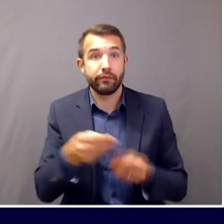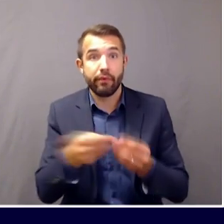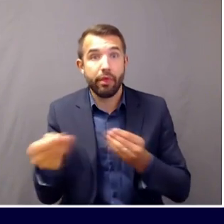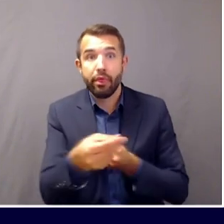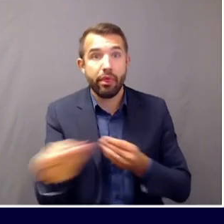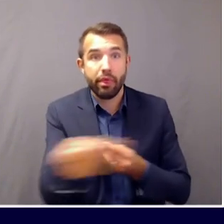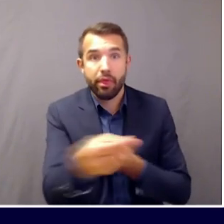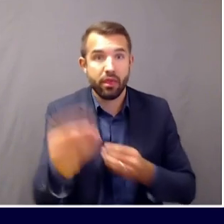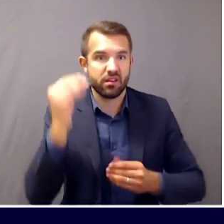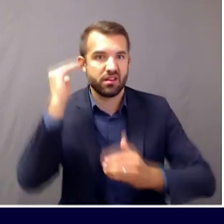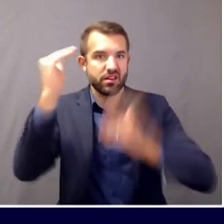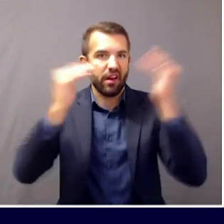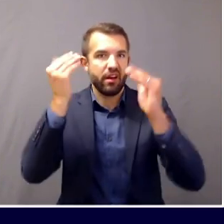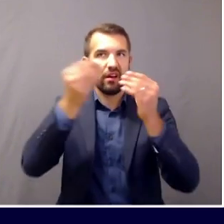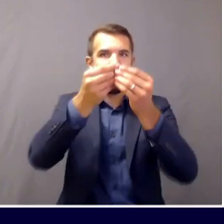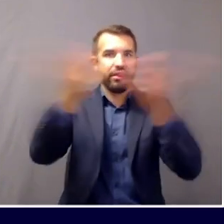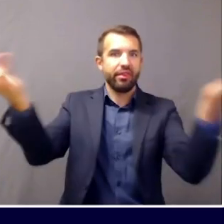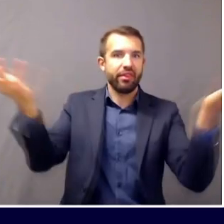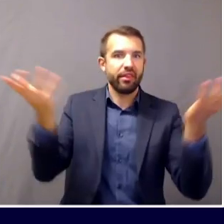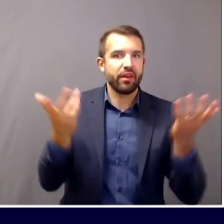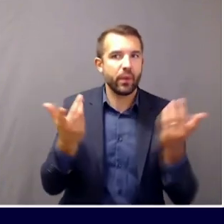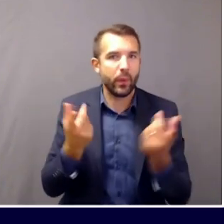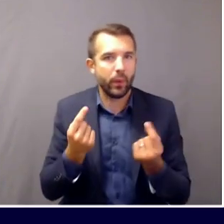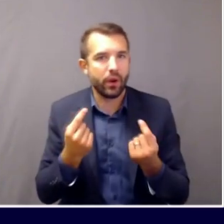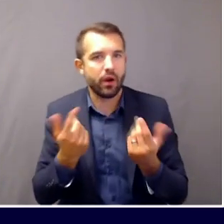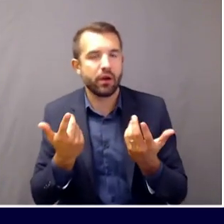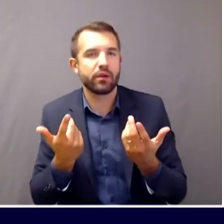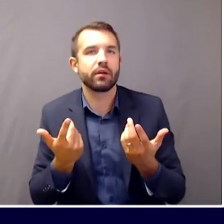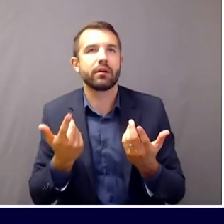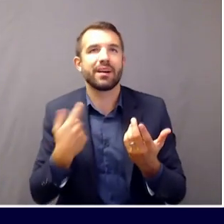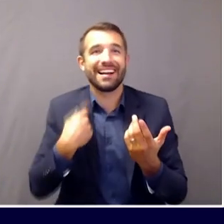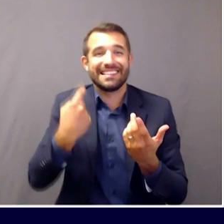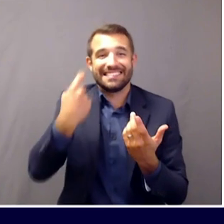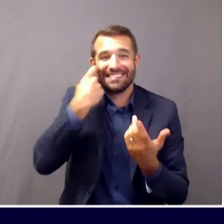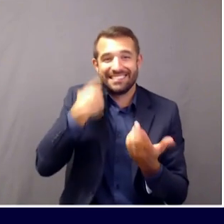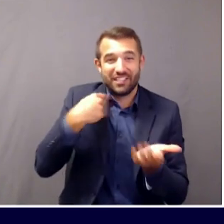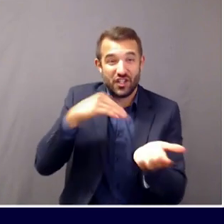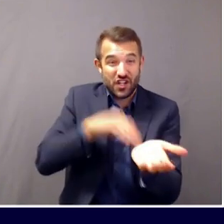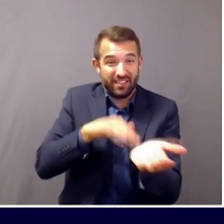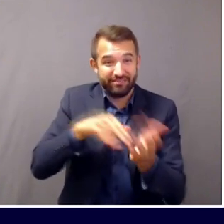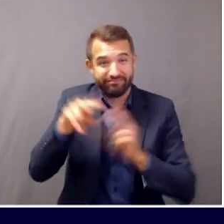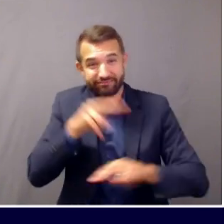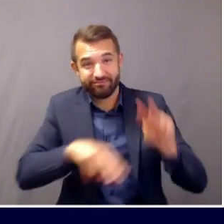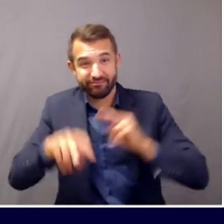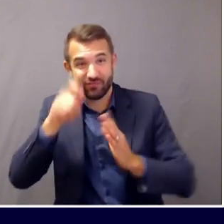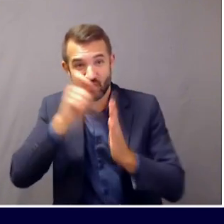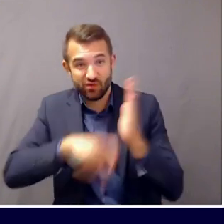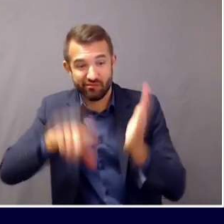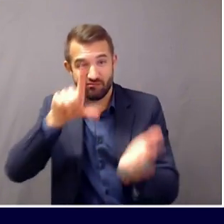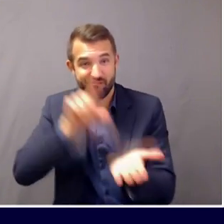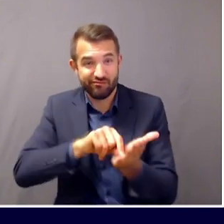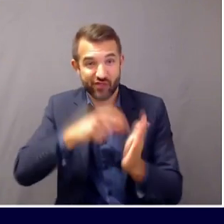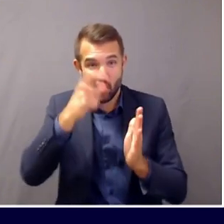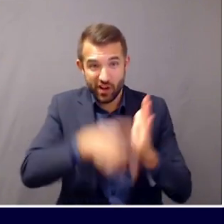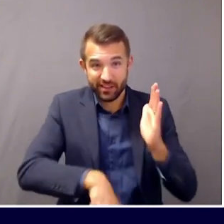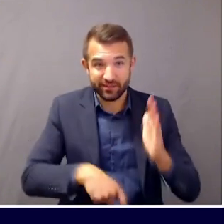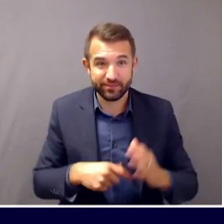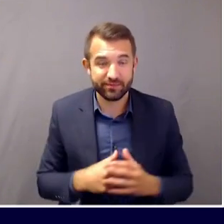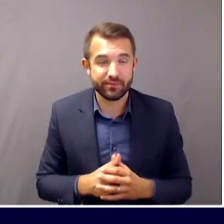based on a review that was published not too long ago, the risk of COVID from children